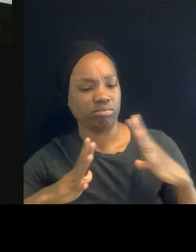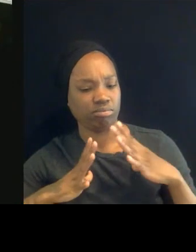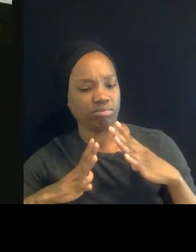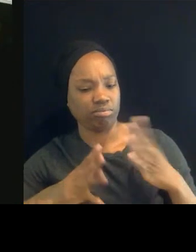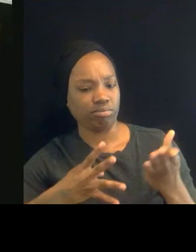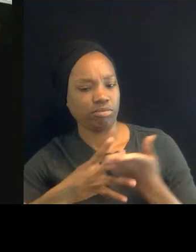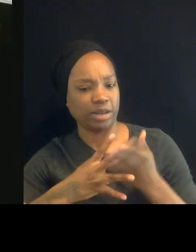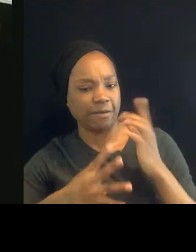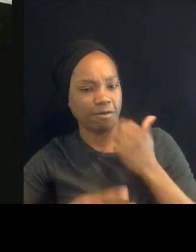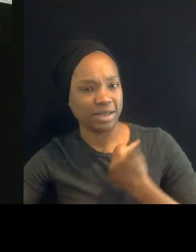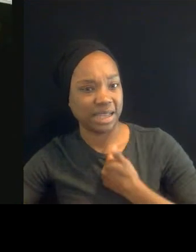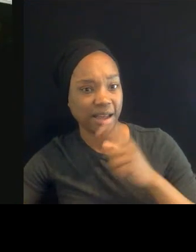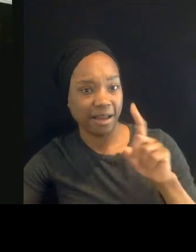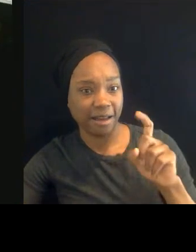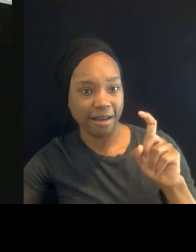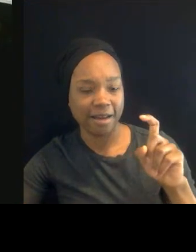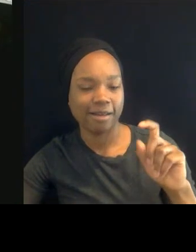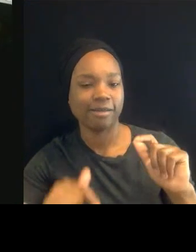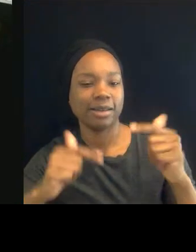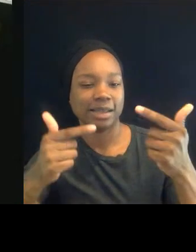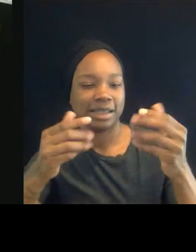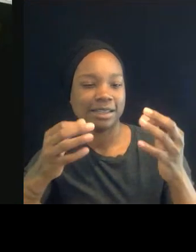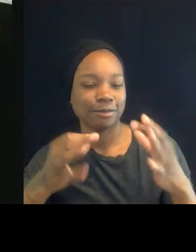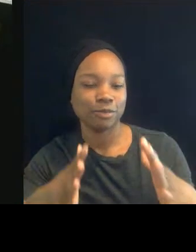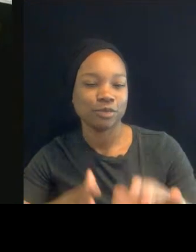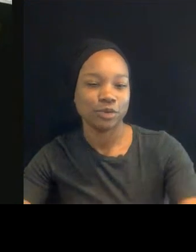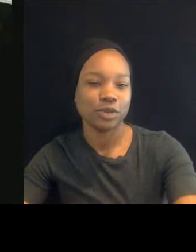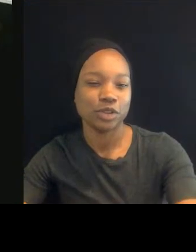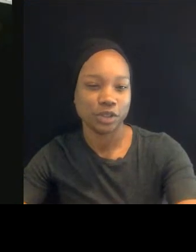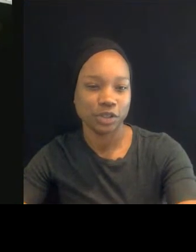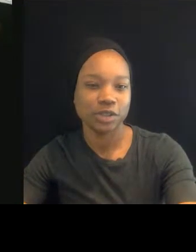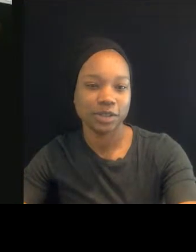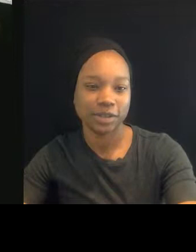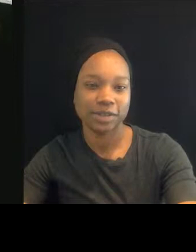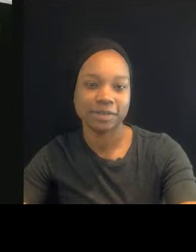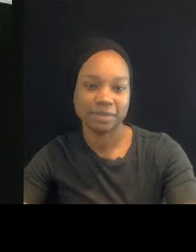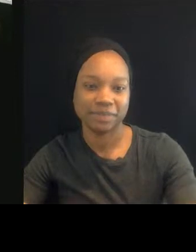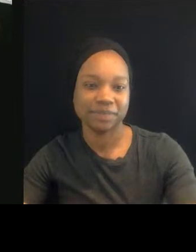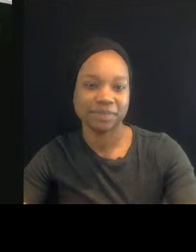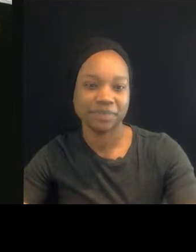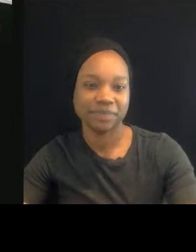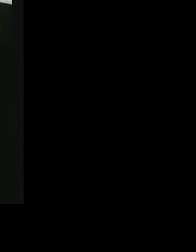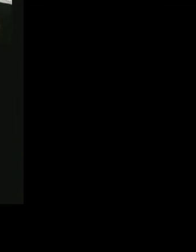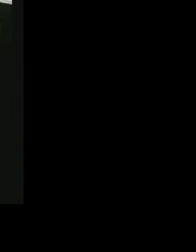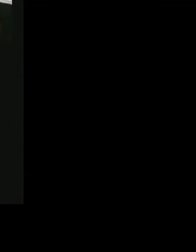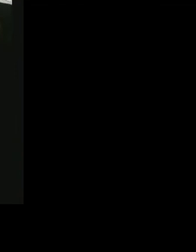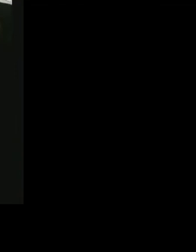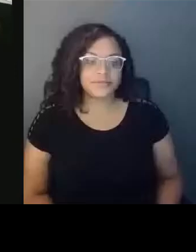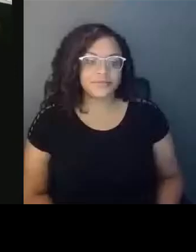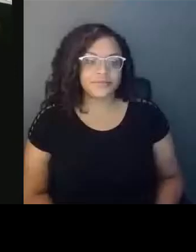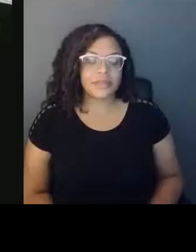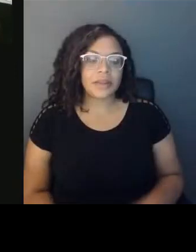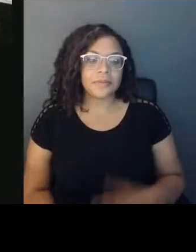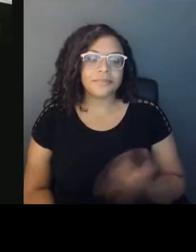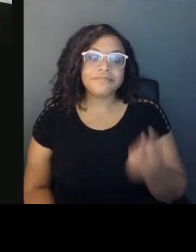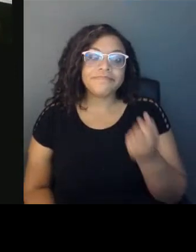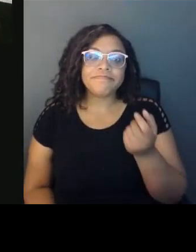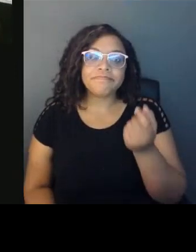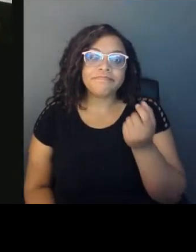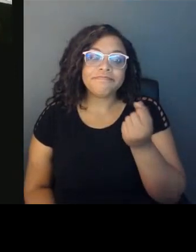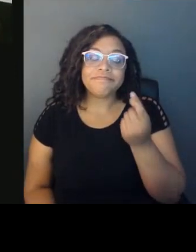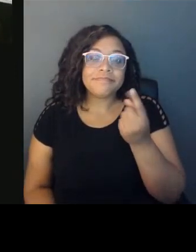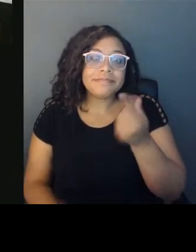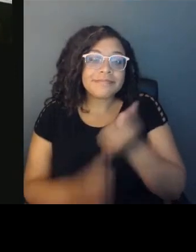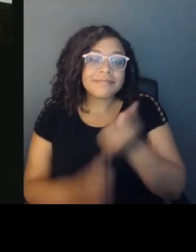It's not new, but it's on a new level. I would say it's on a new level for me. You know, I might say, okay, I'll take a break here and there. But like, now